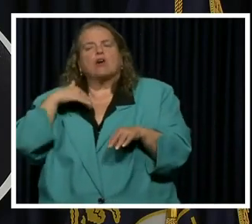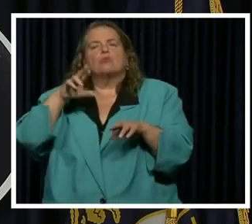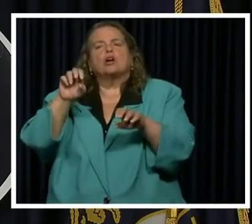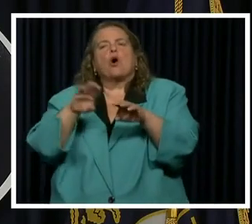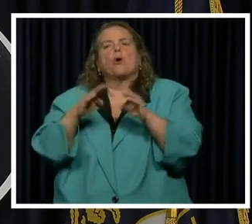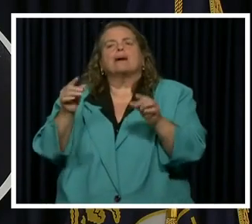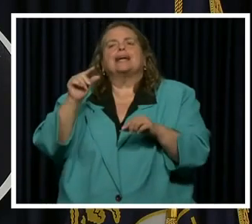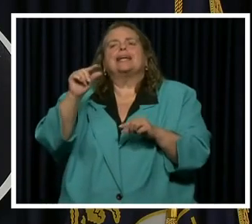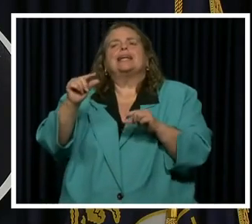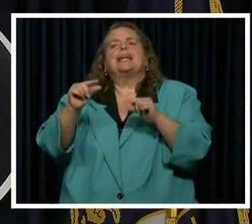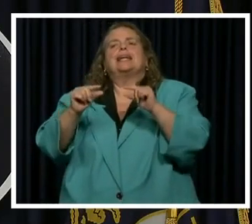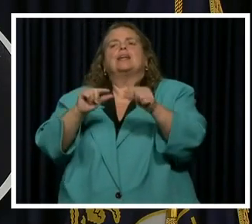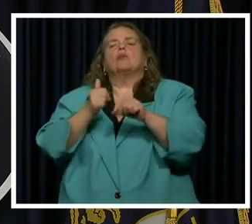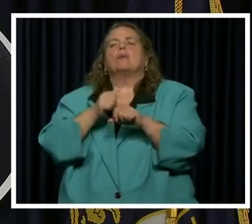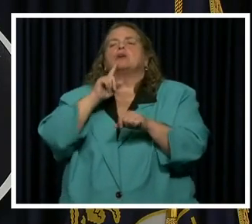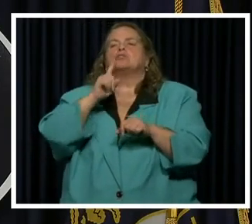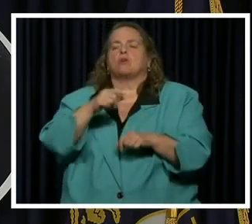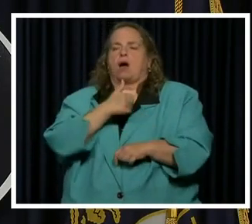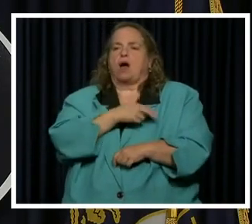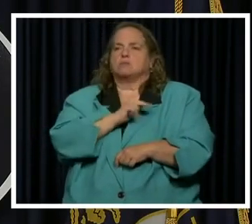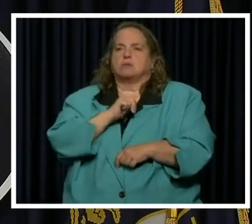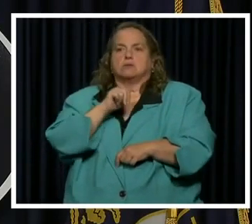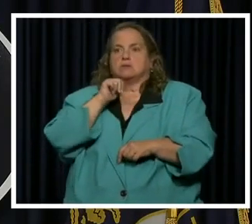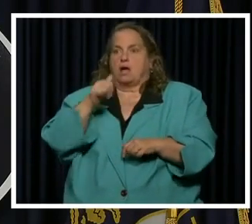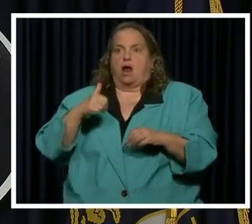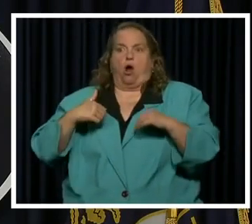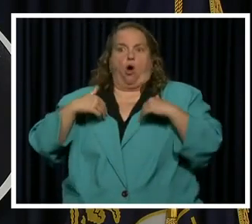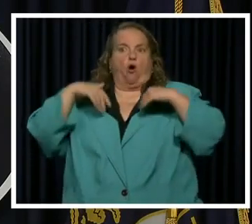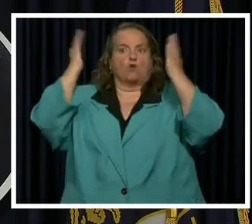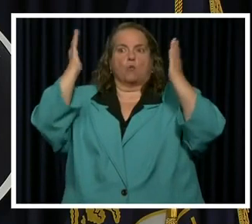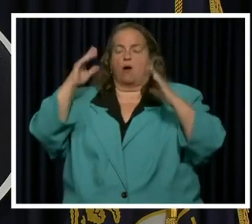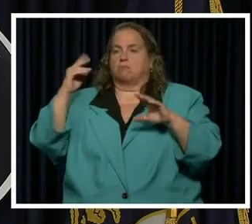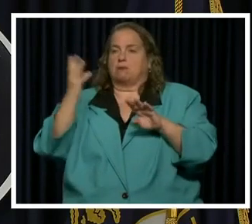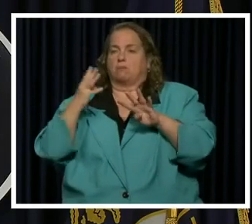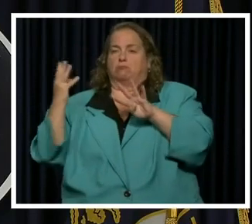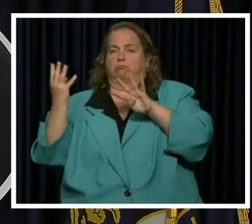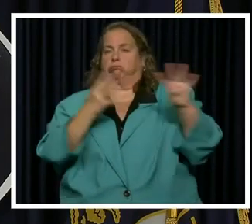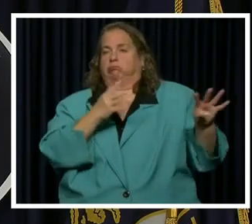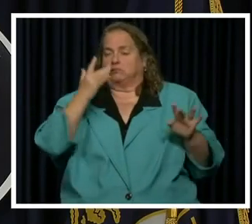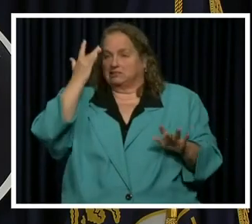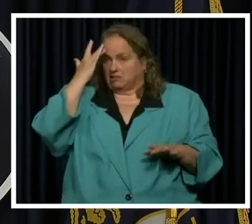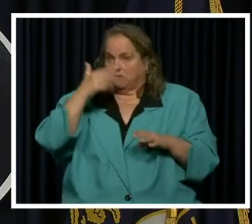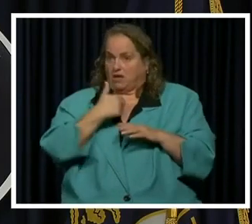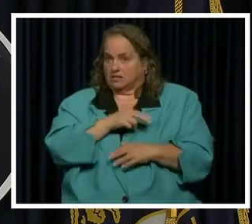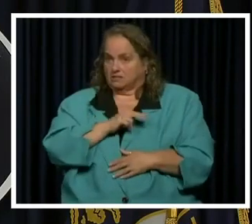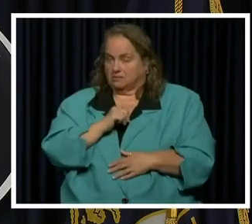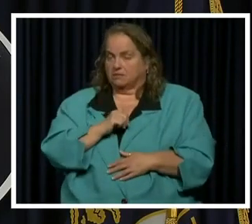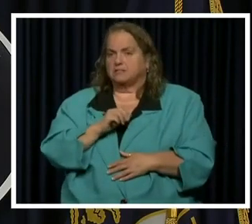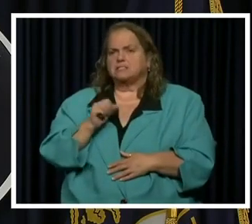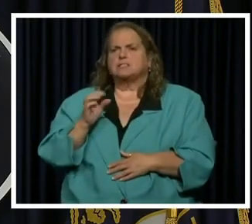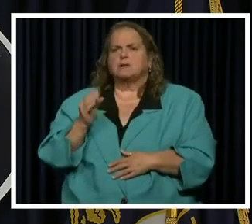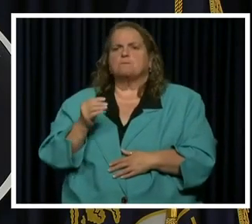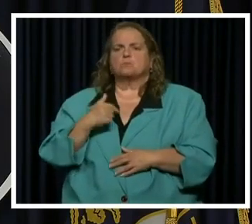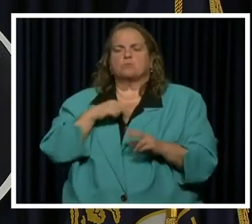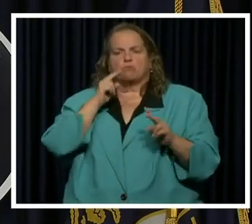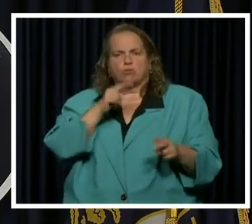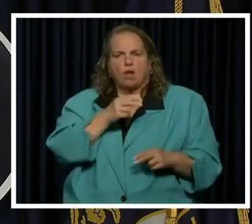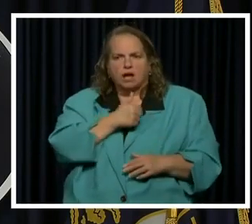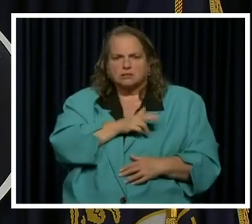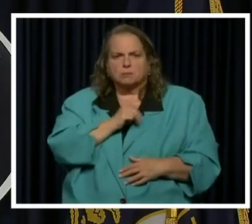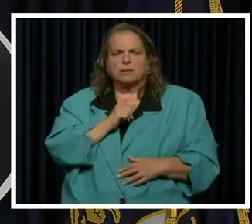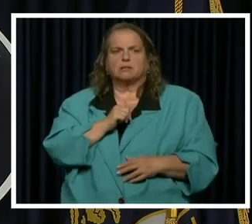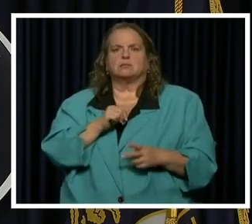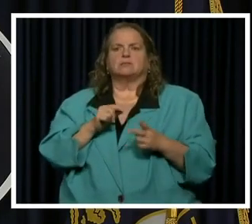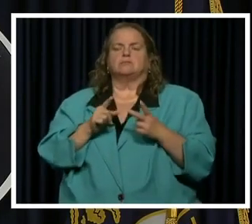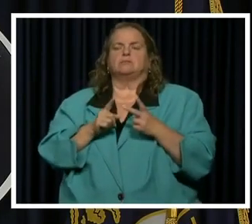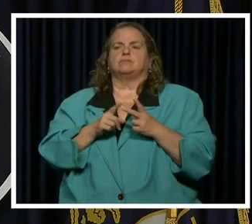gradually is to make sure that we don't hit a stage where we're overwhelming any of that capacity. So we look at hospitalization.